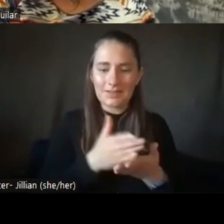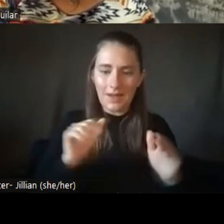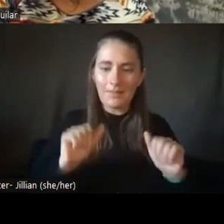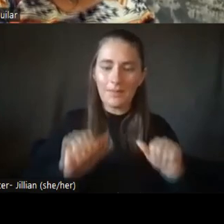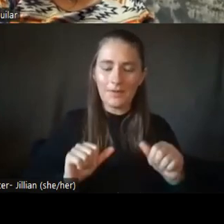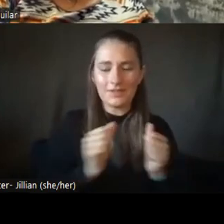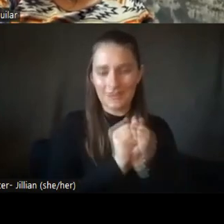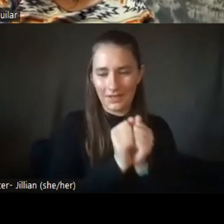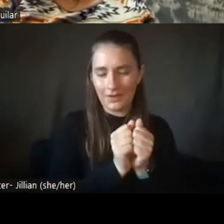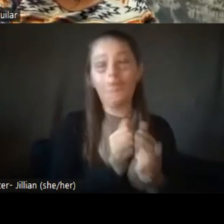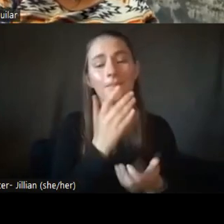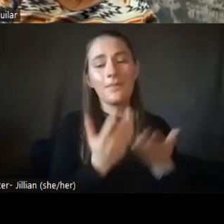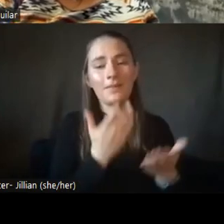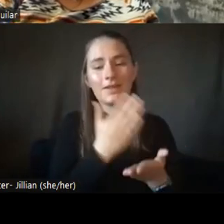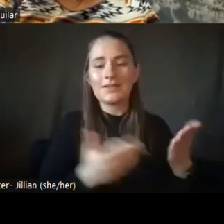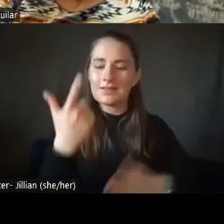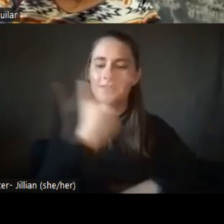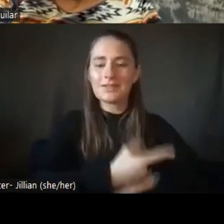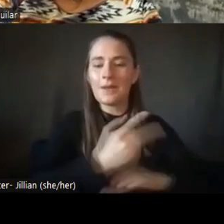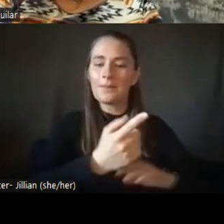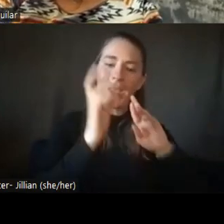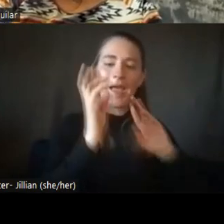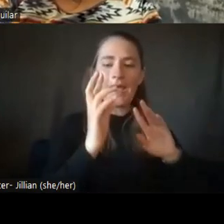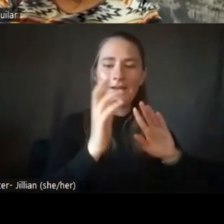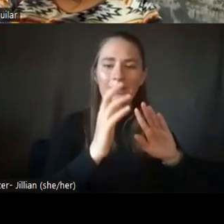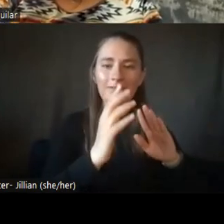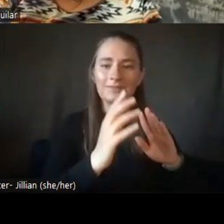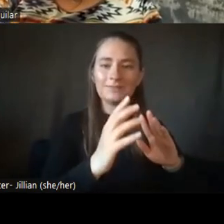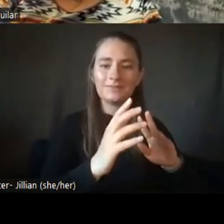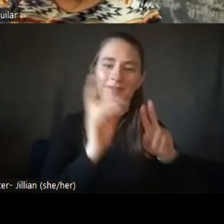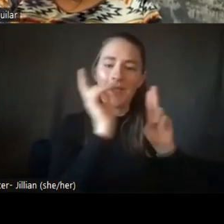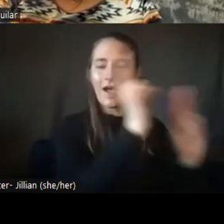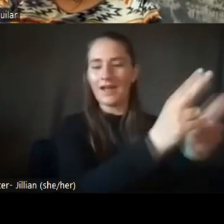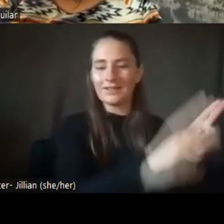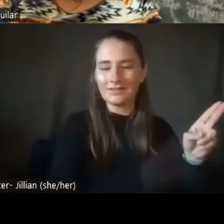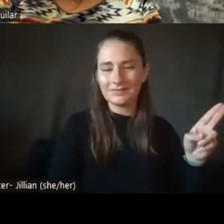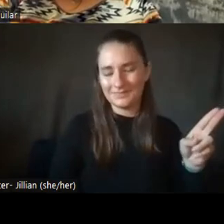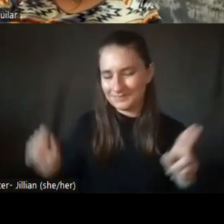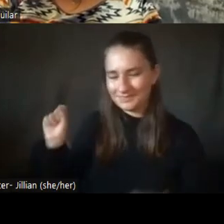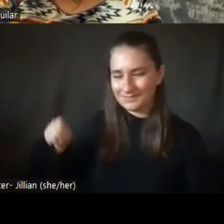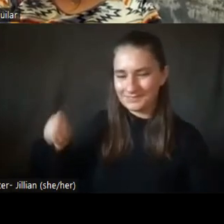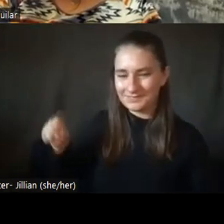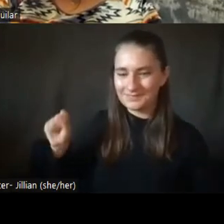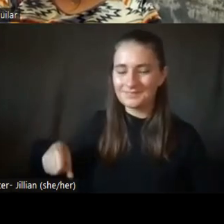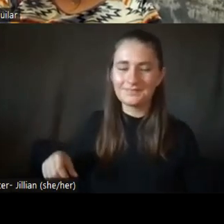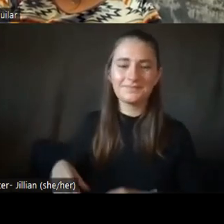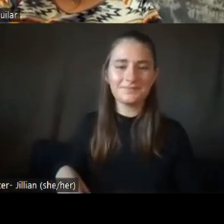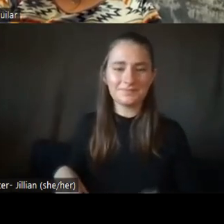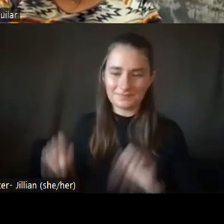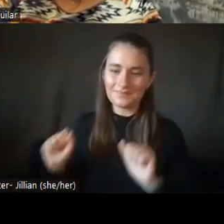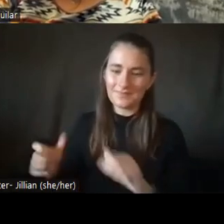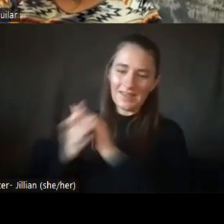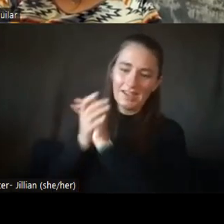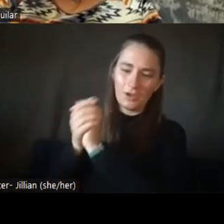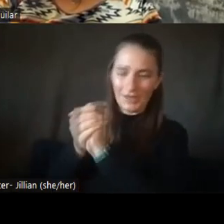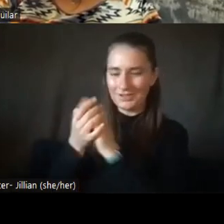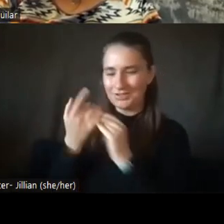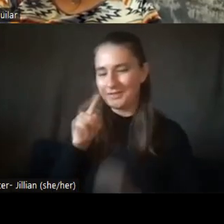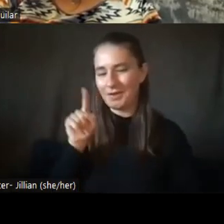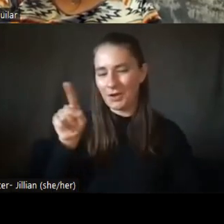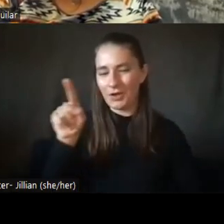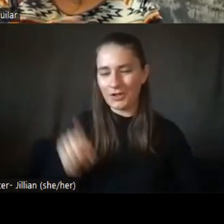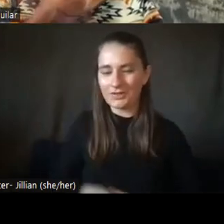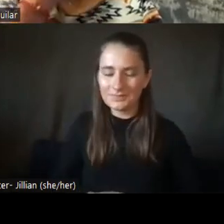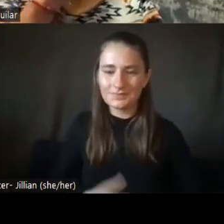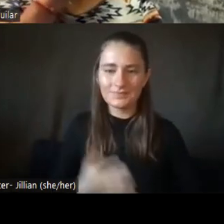when we get the chance. Yeah. Yeah. She can come off camera. We can give her a little, uh, a little, a little congratulations. Maybe,